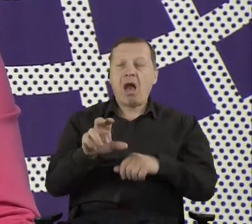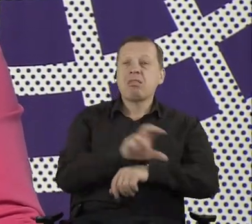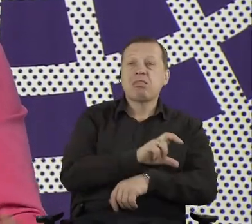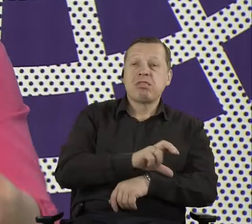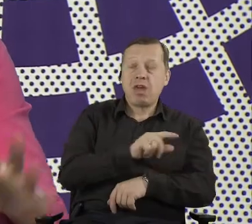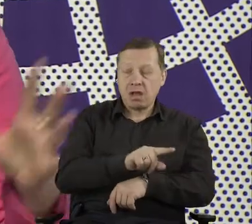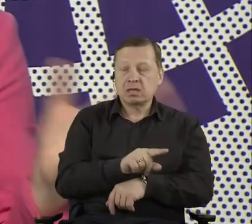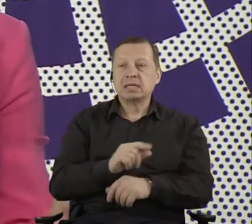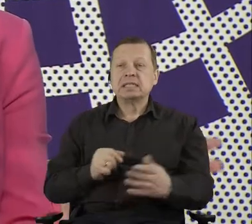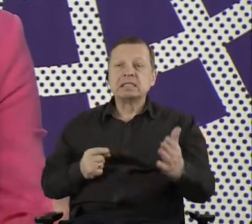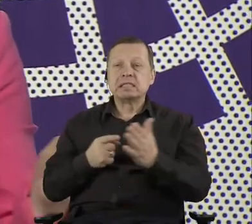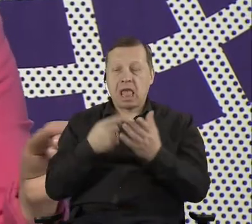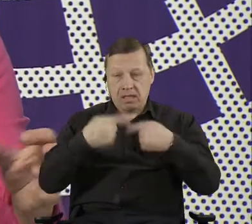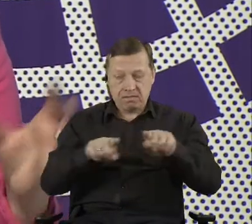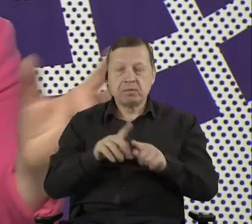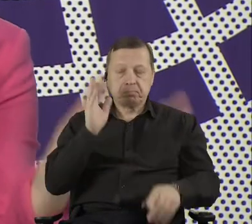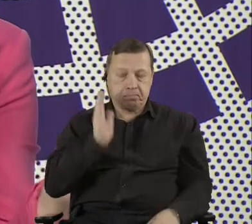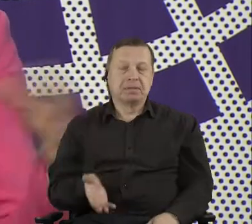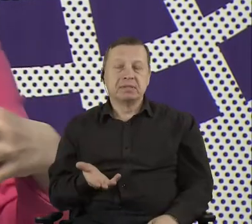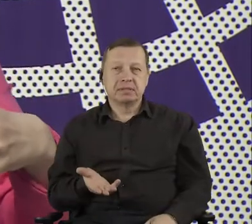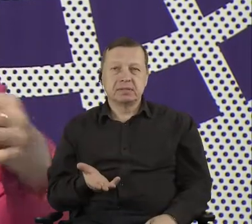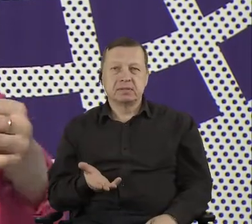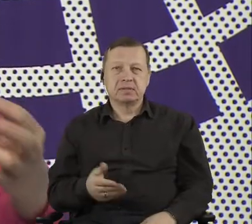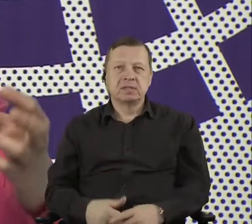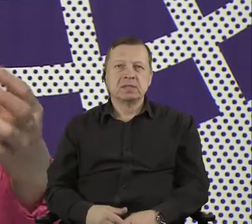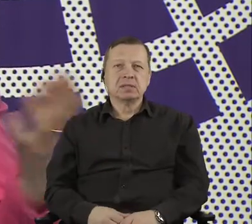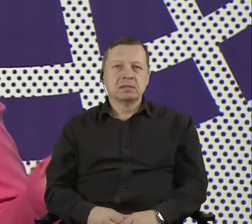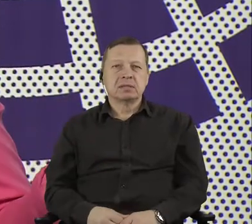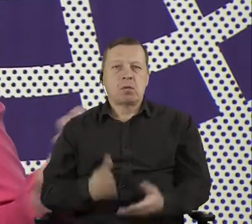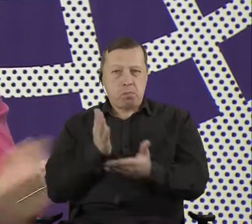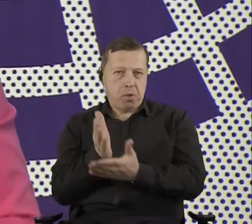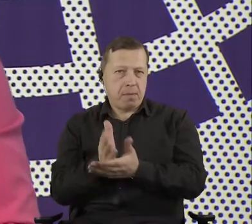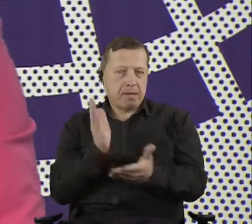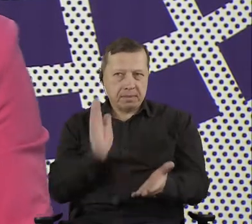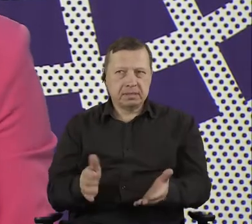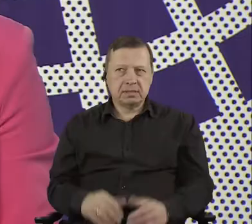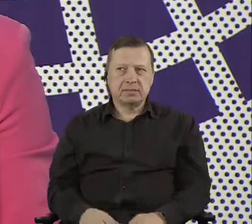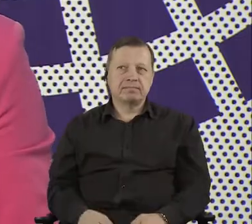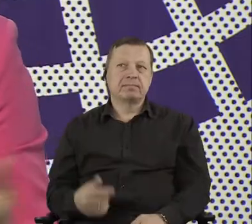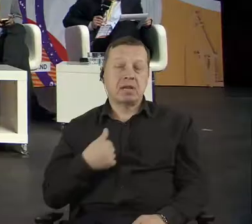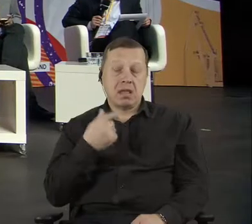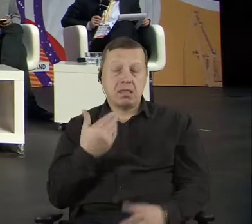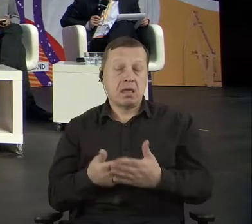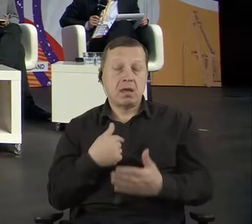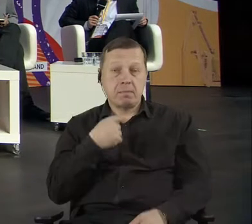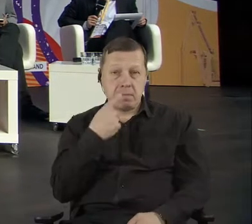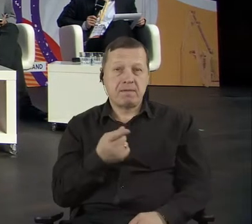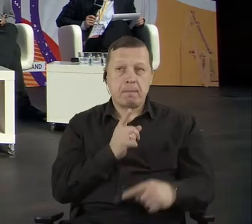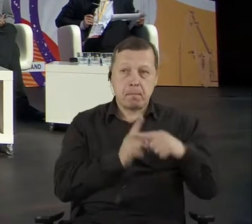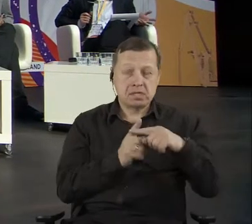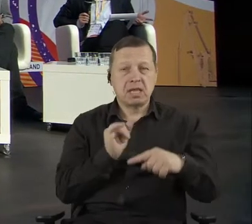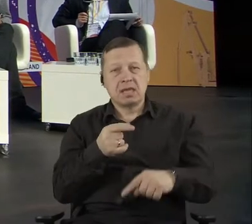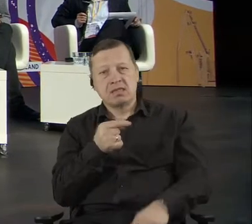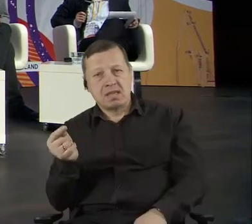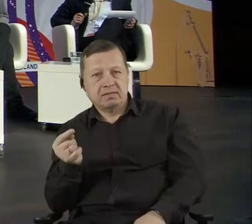So I had now the negative and positive, I wouldn't call it a trend, more situation,